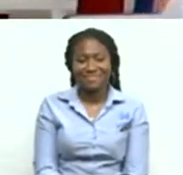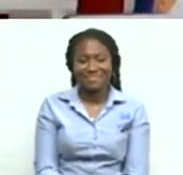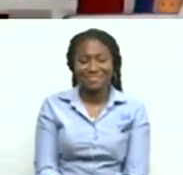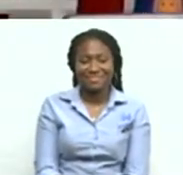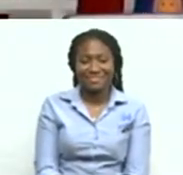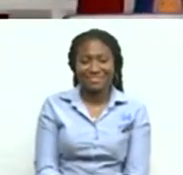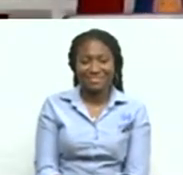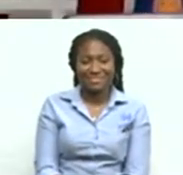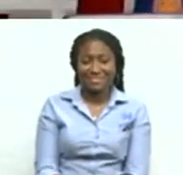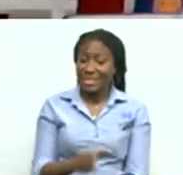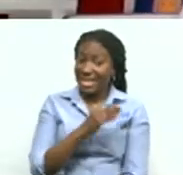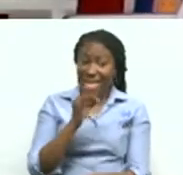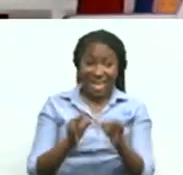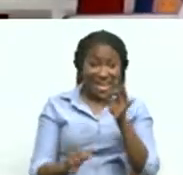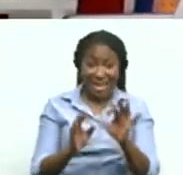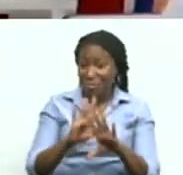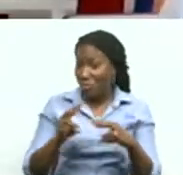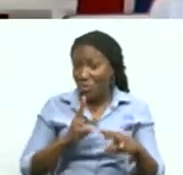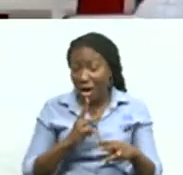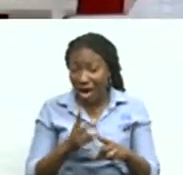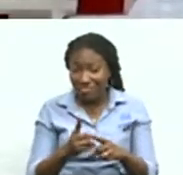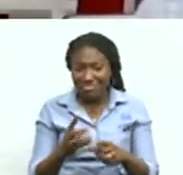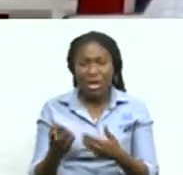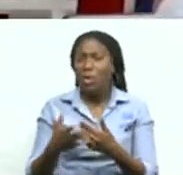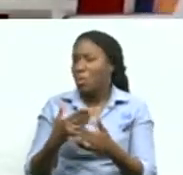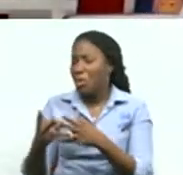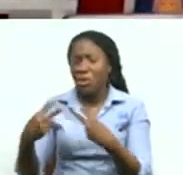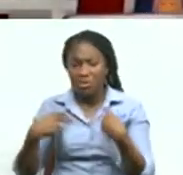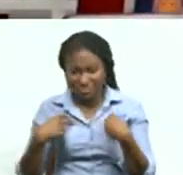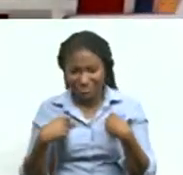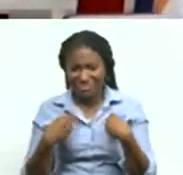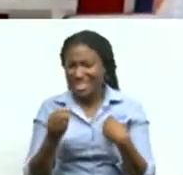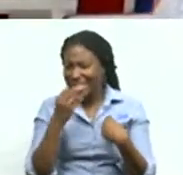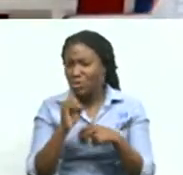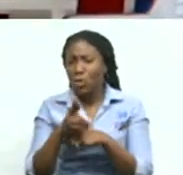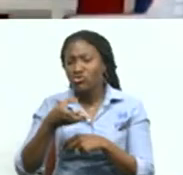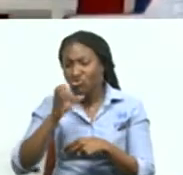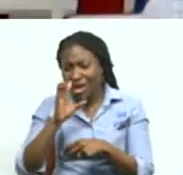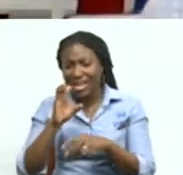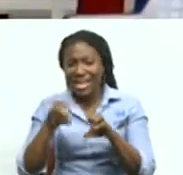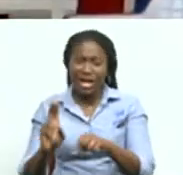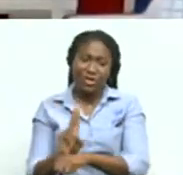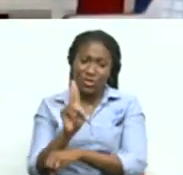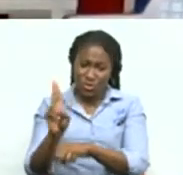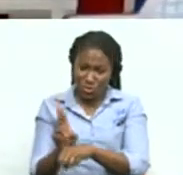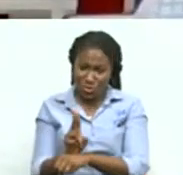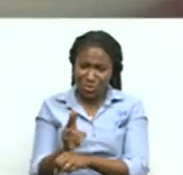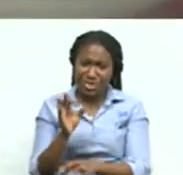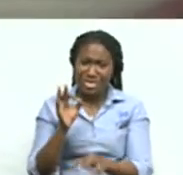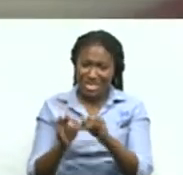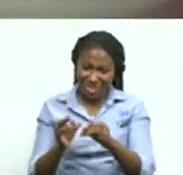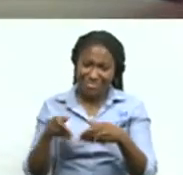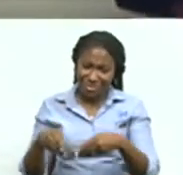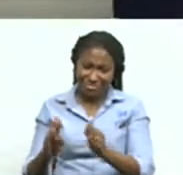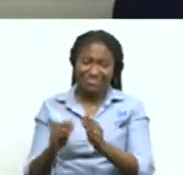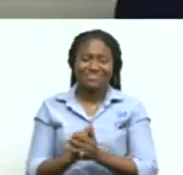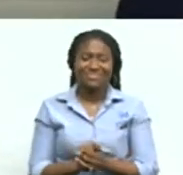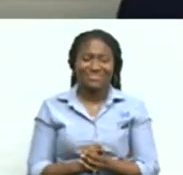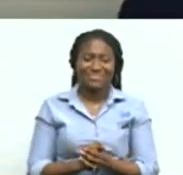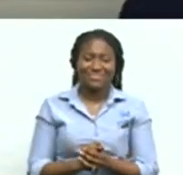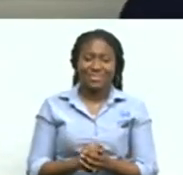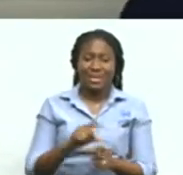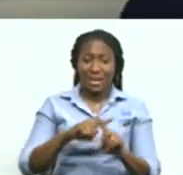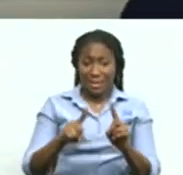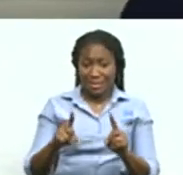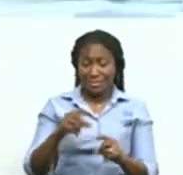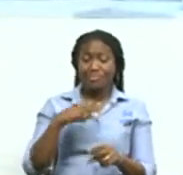right and if that is not available then whatever is available to eat or drink can be used once it is you know permissible however Imam Sukkar